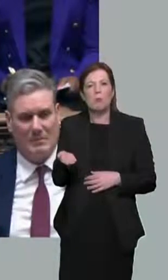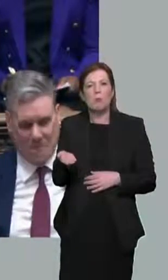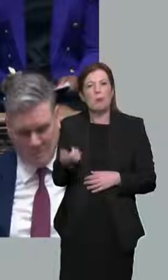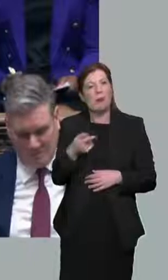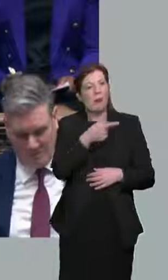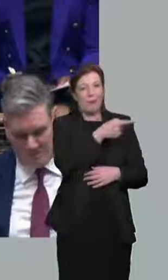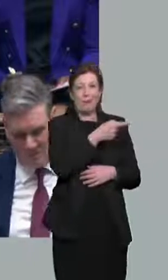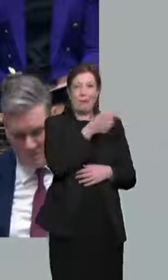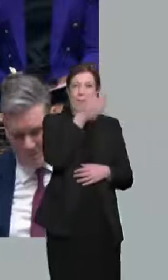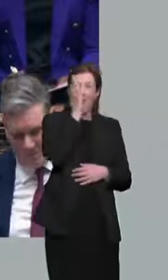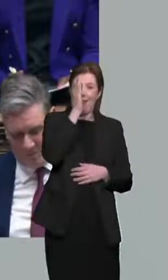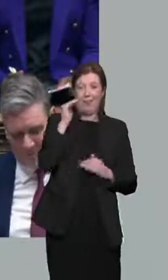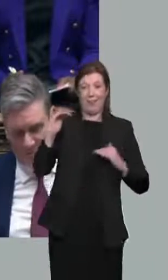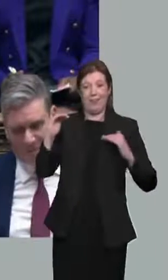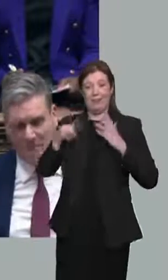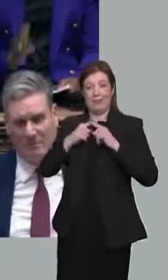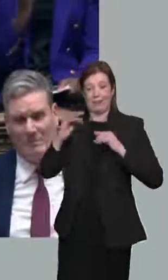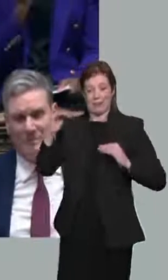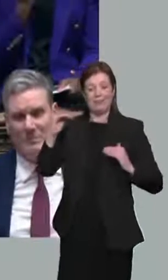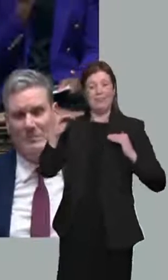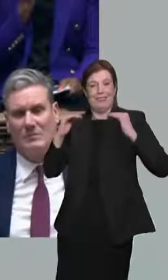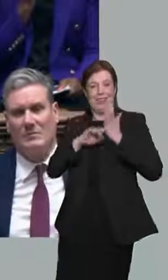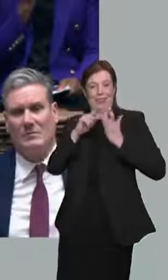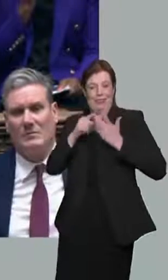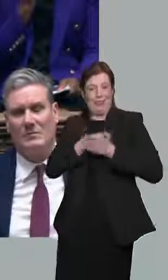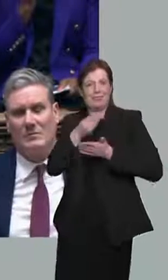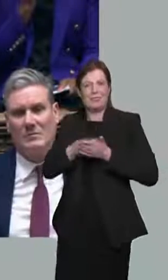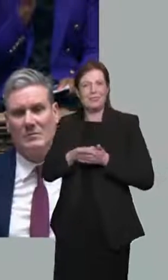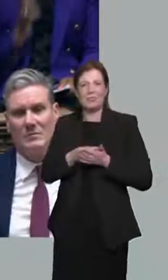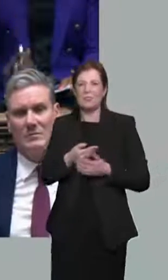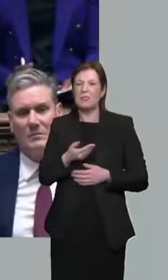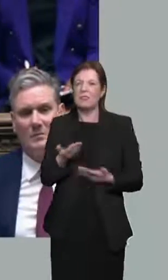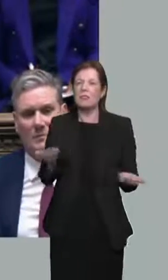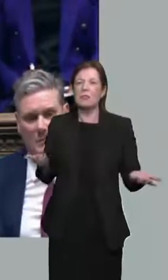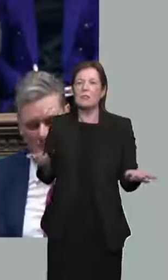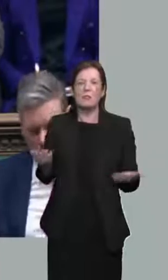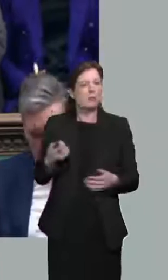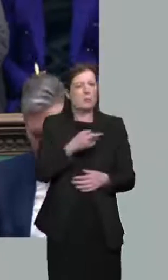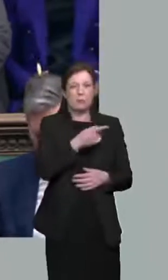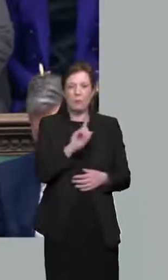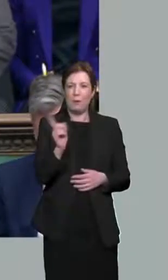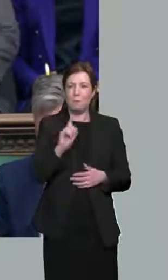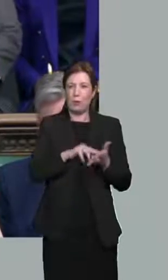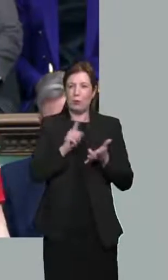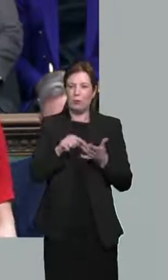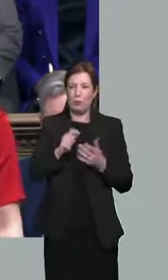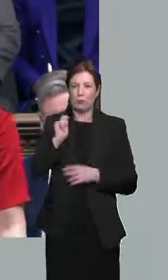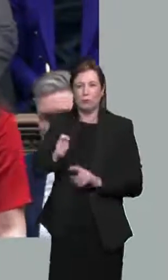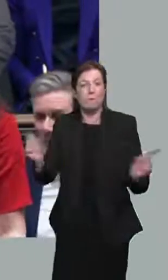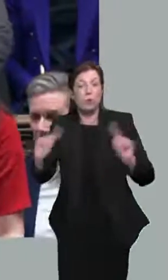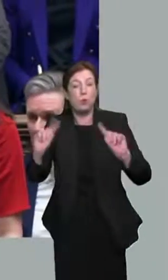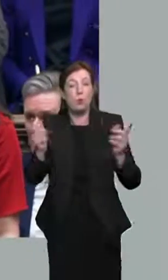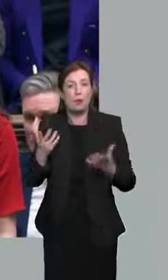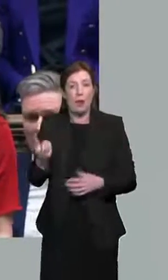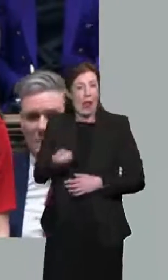changes that he is making today begs the question, why did he embark on these changes in the first place, despite the warnings